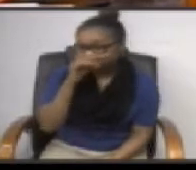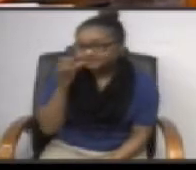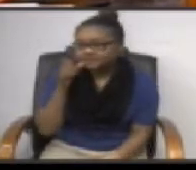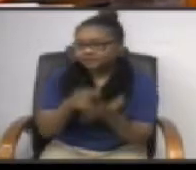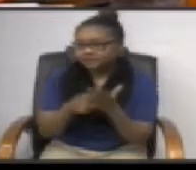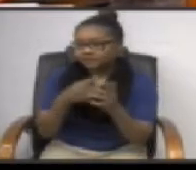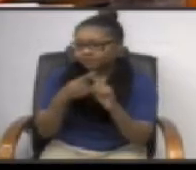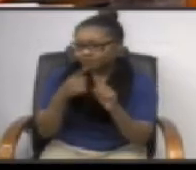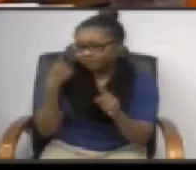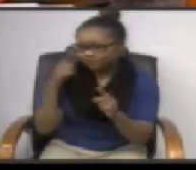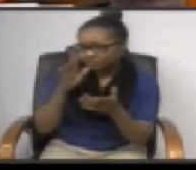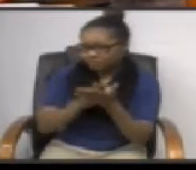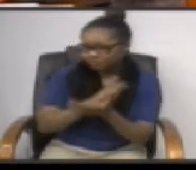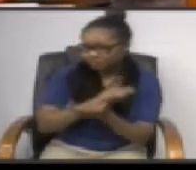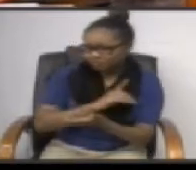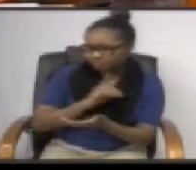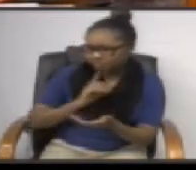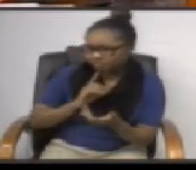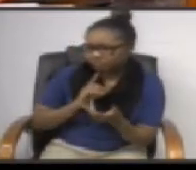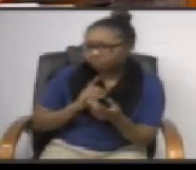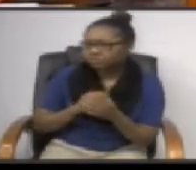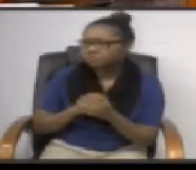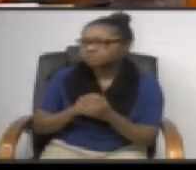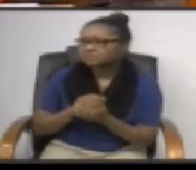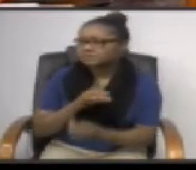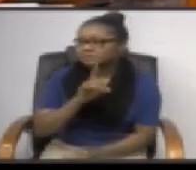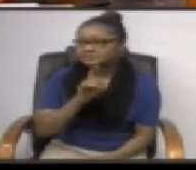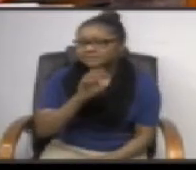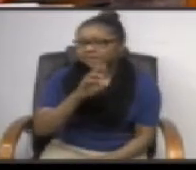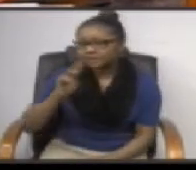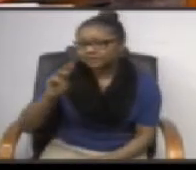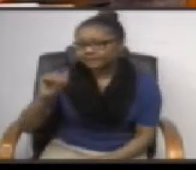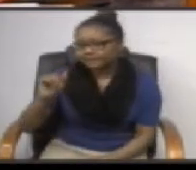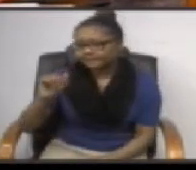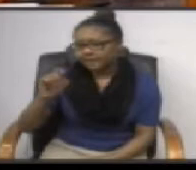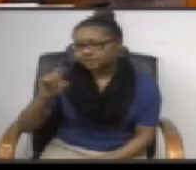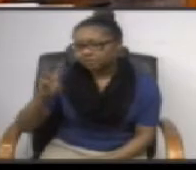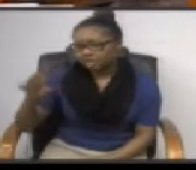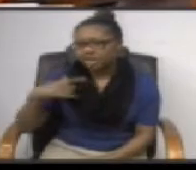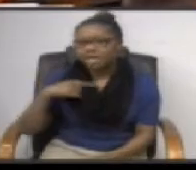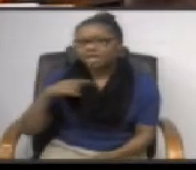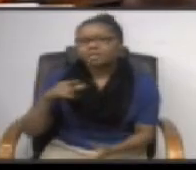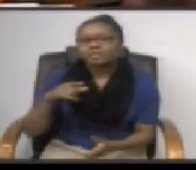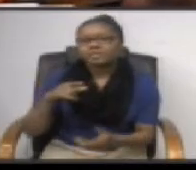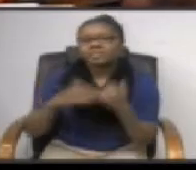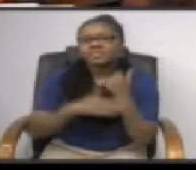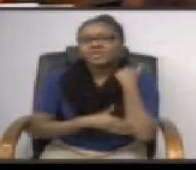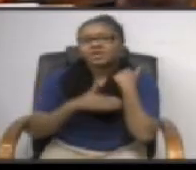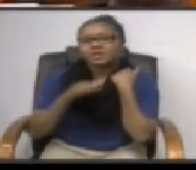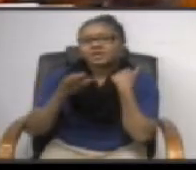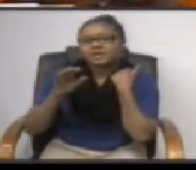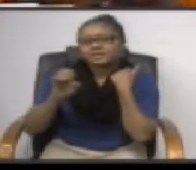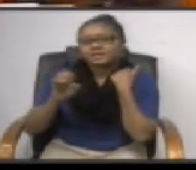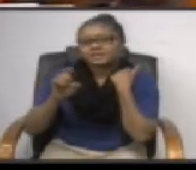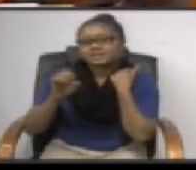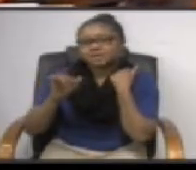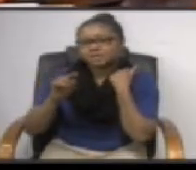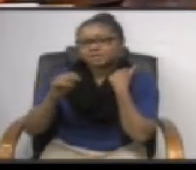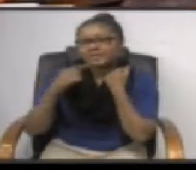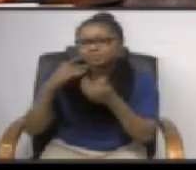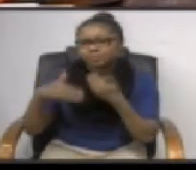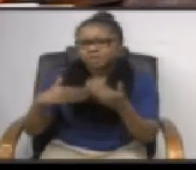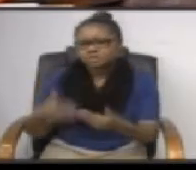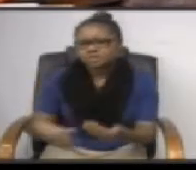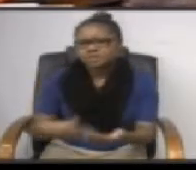the school board board i think it should go to the county maxwell and school school and to the county exec too because there is that a process that it's going through